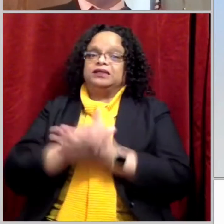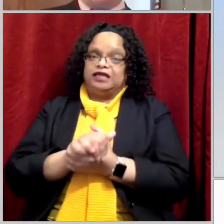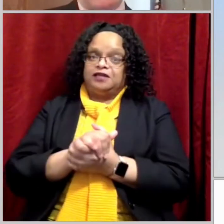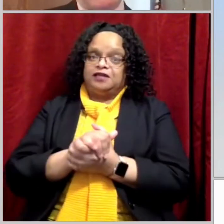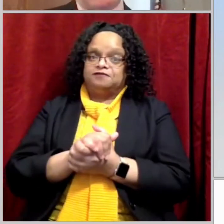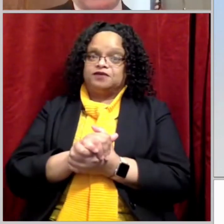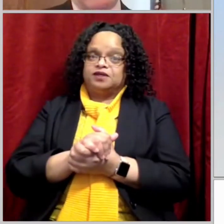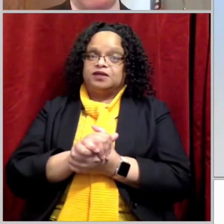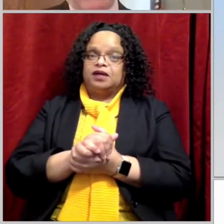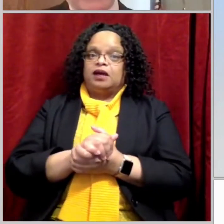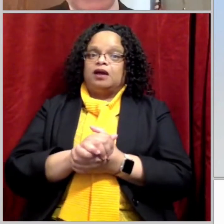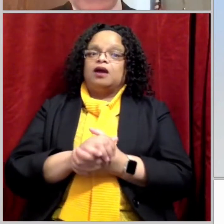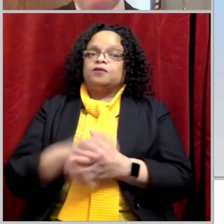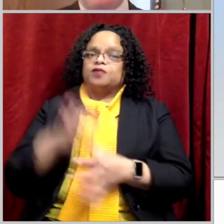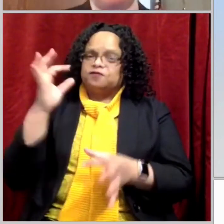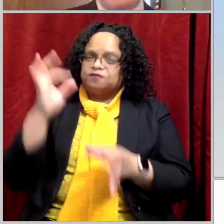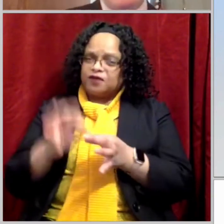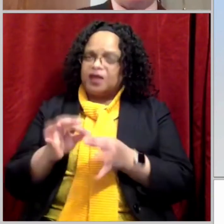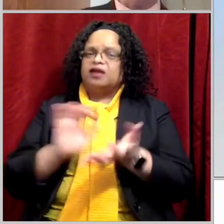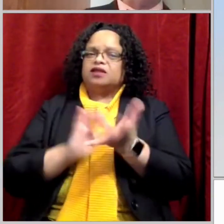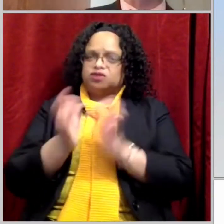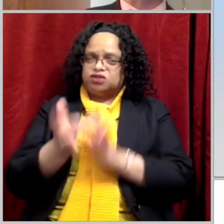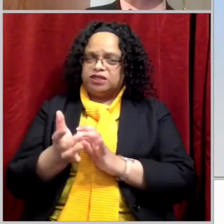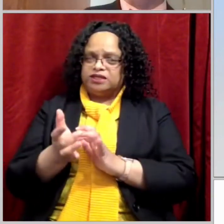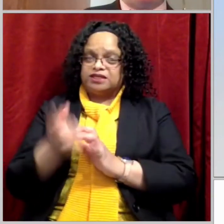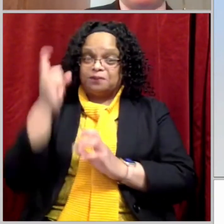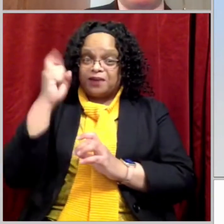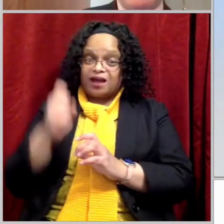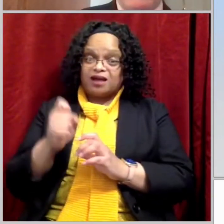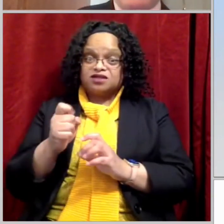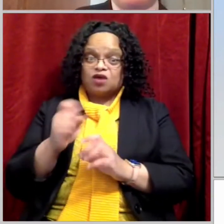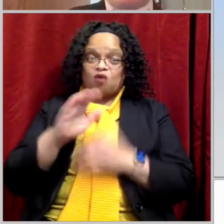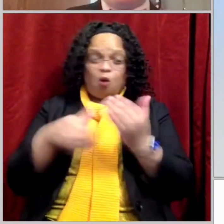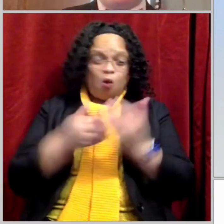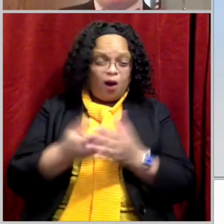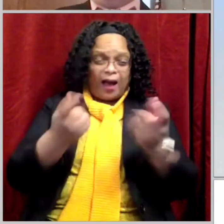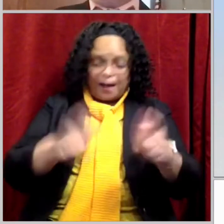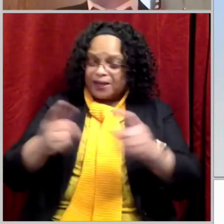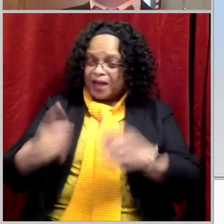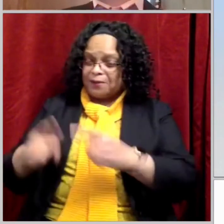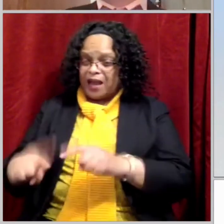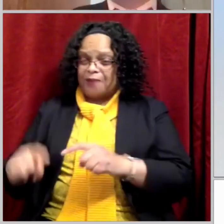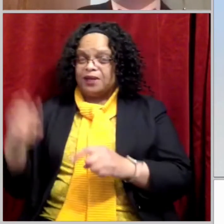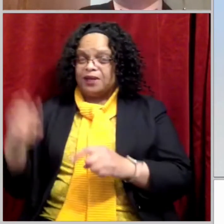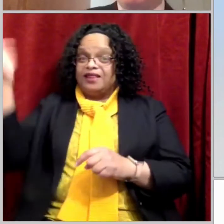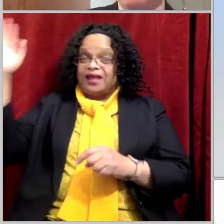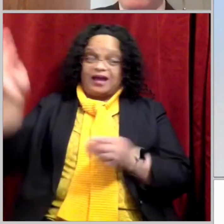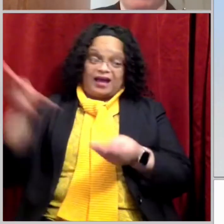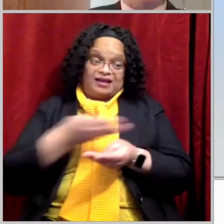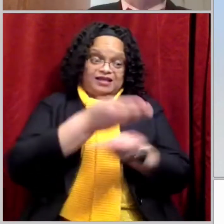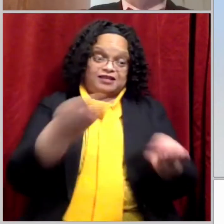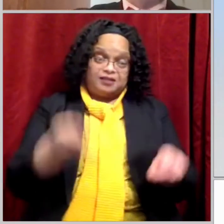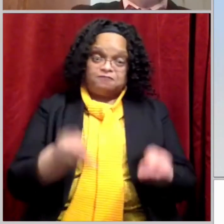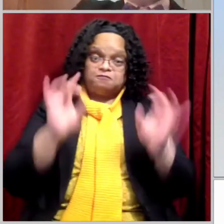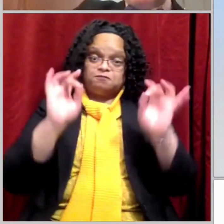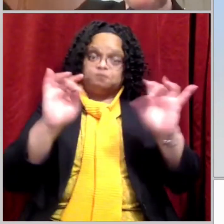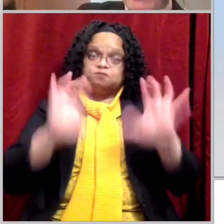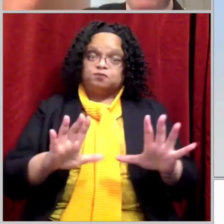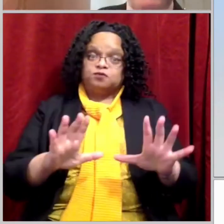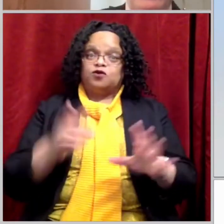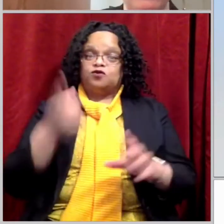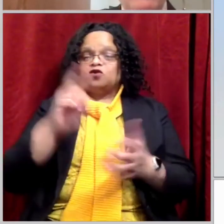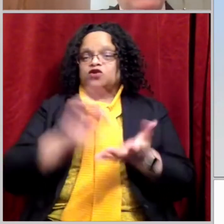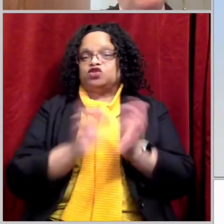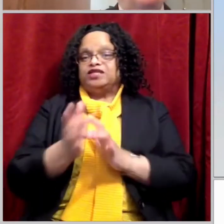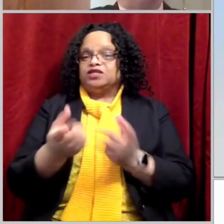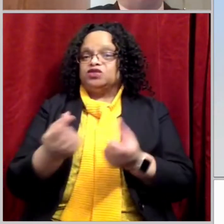because of these things that happen. Just because the signs that God gave and that Jesus performed occurred 2